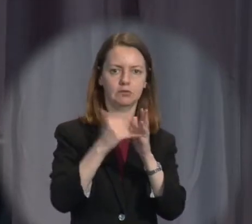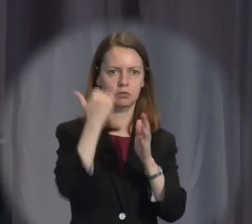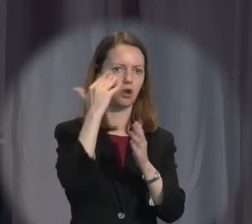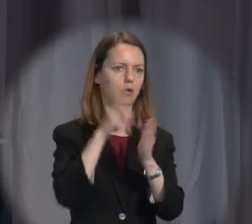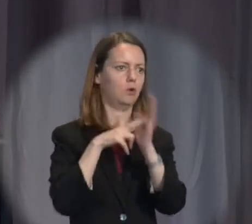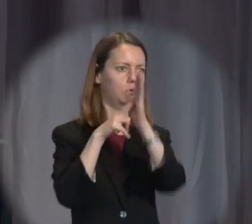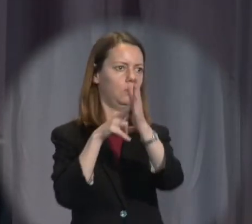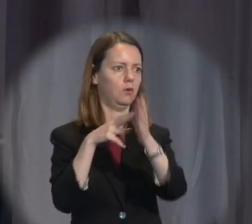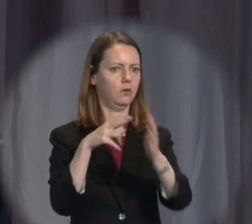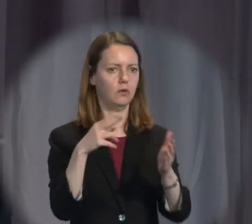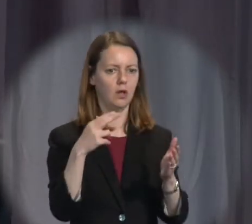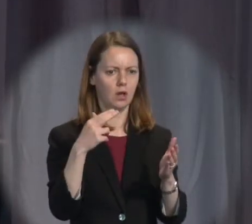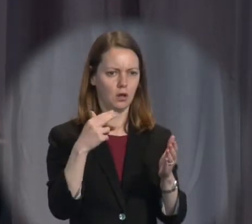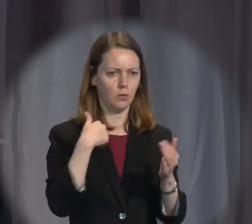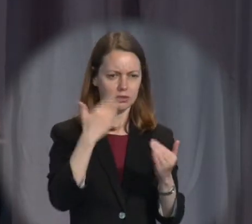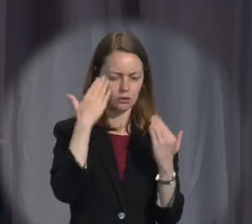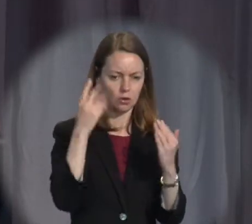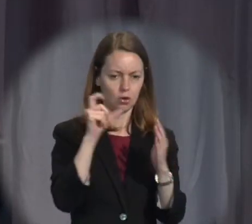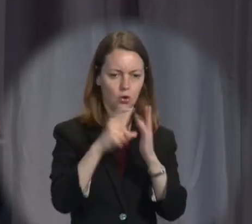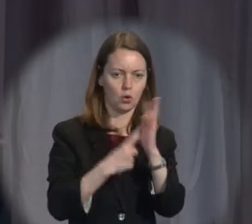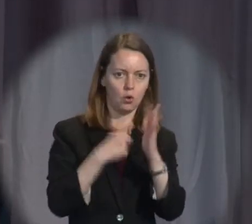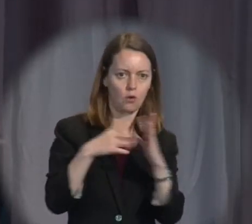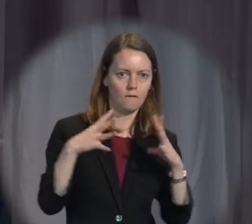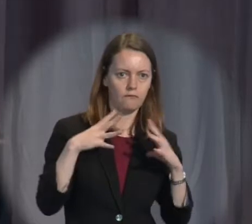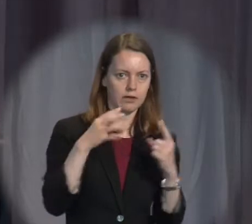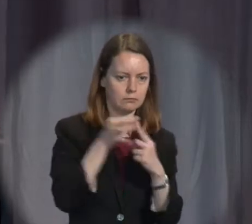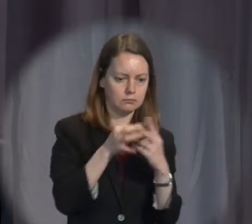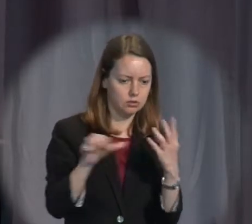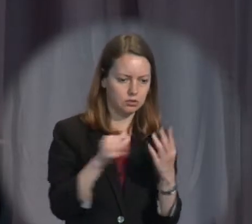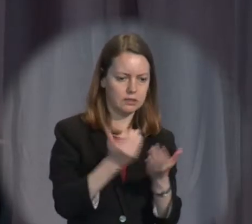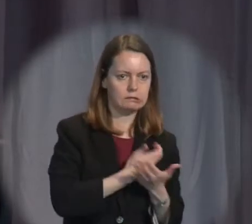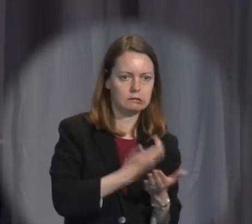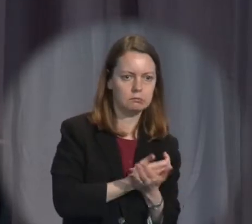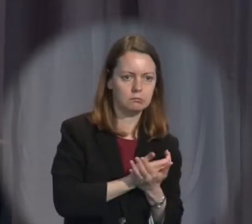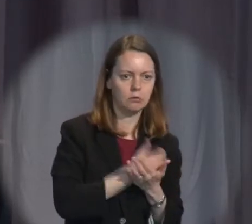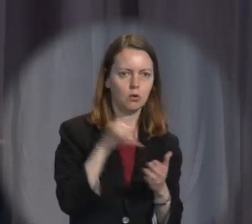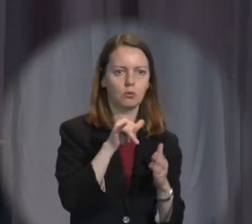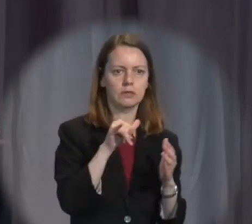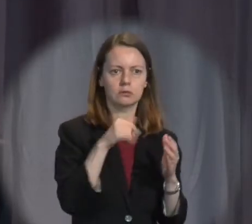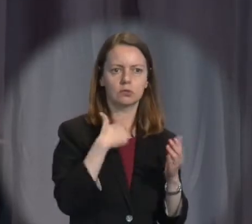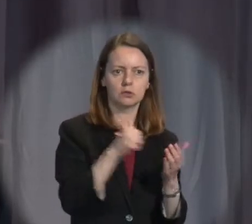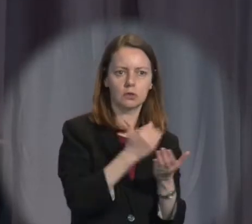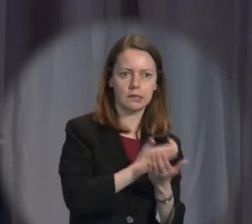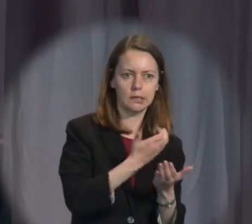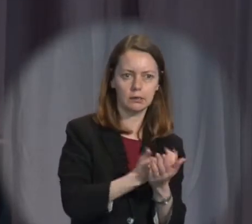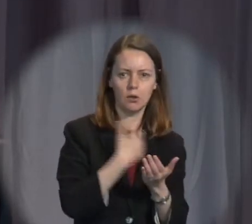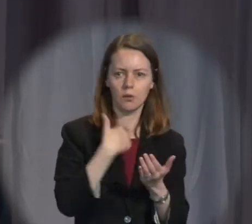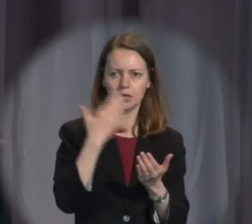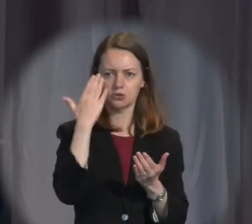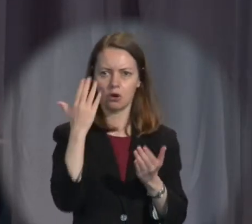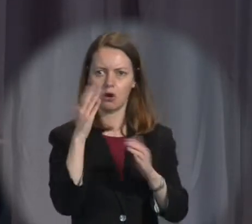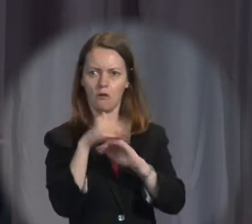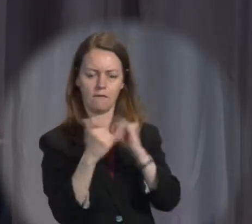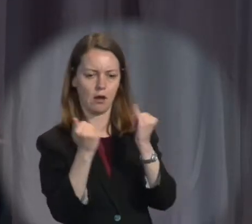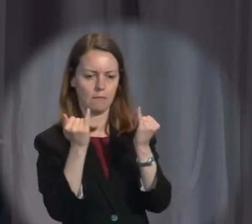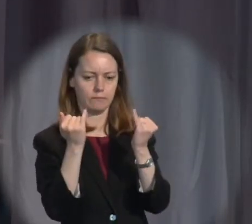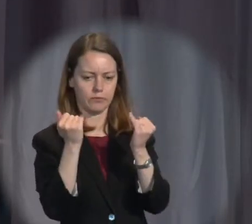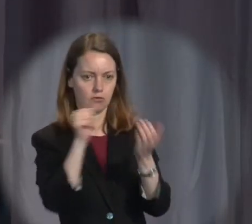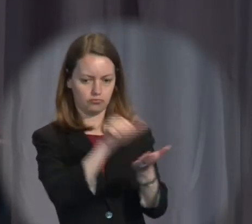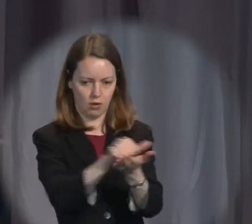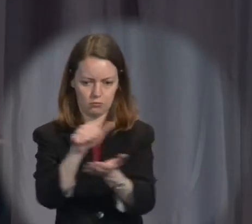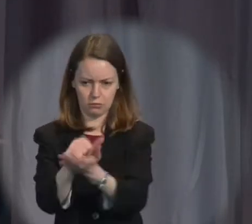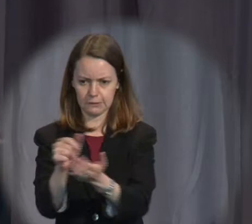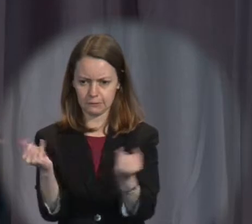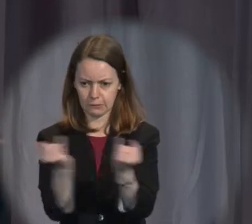don't know what core freedoms we should be standing up for. We don't understand the balancing process between competing rights nor the commitments that